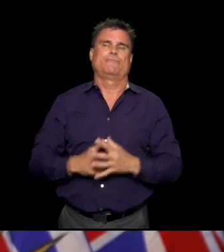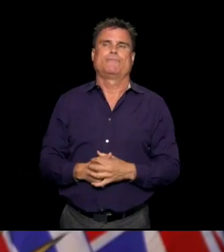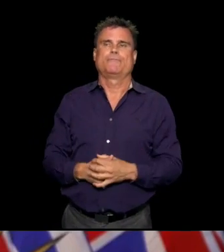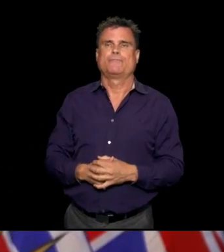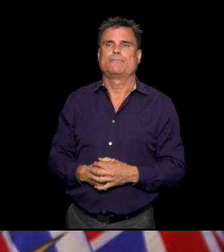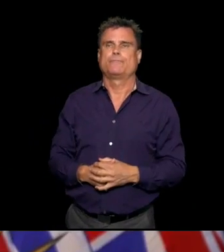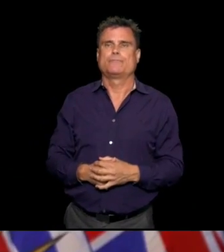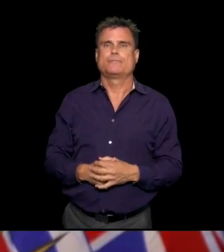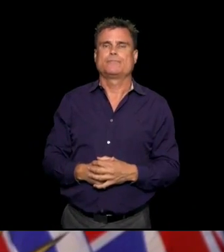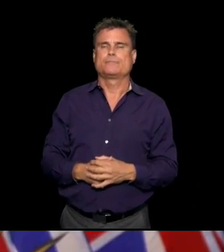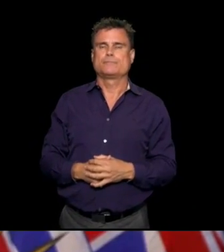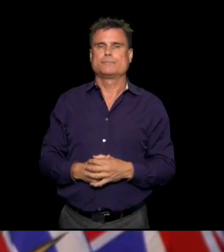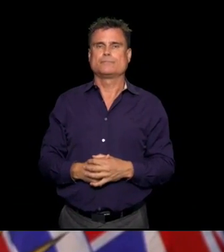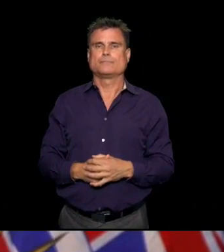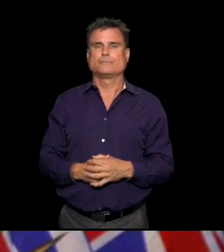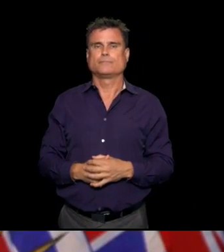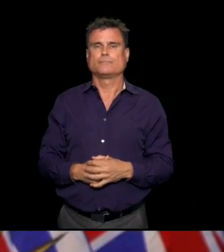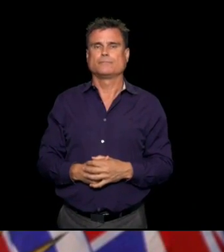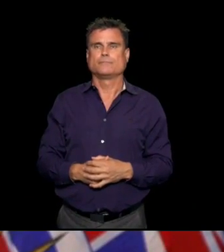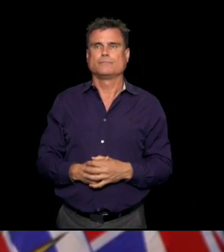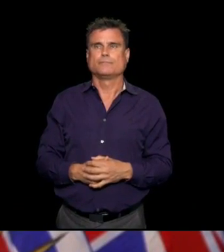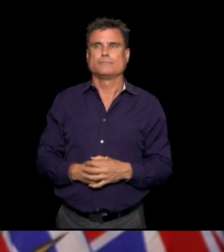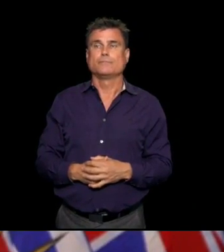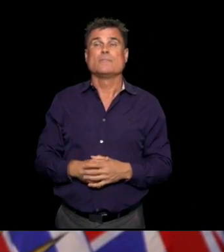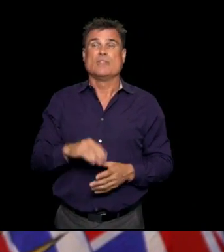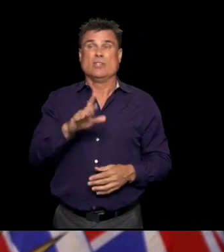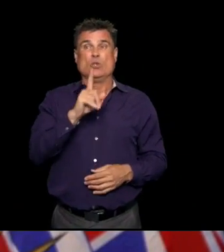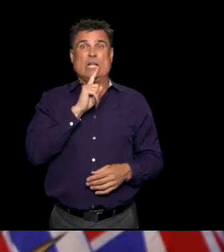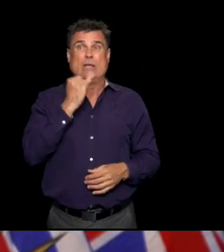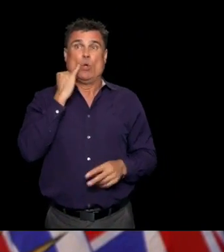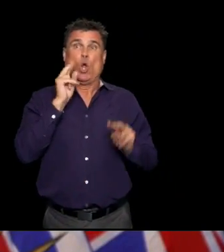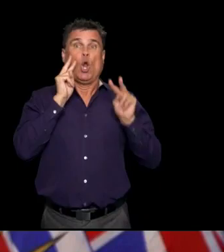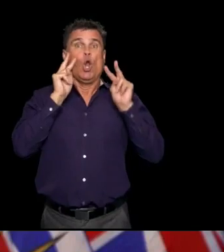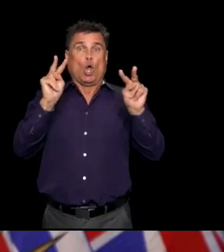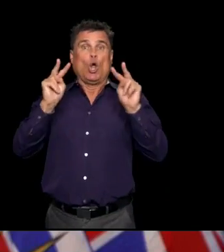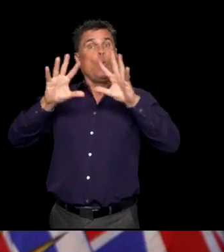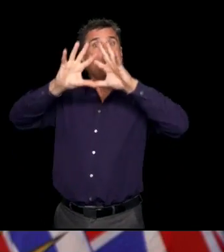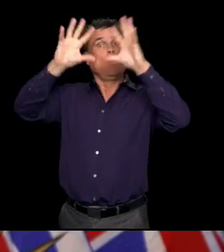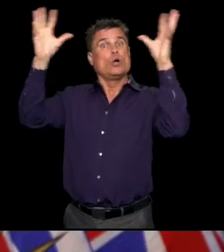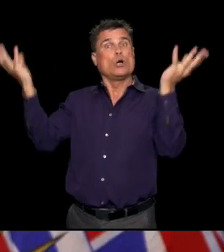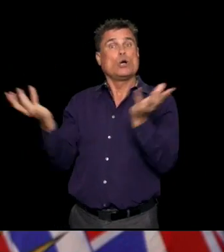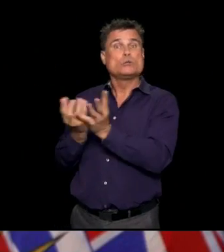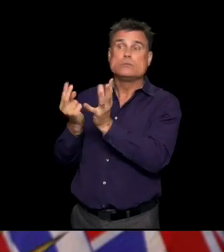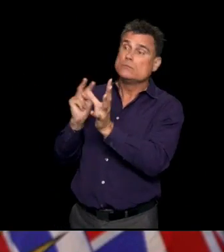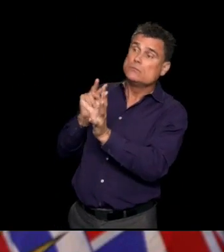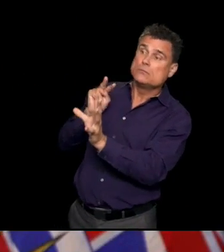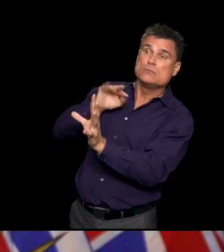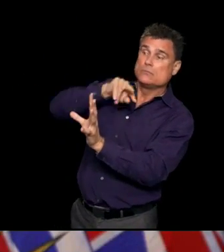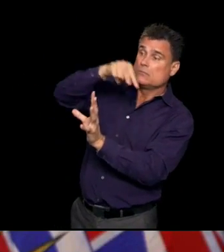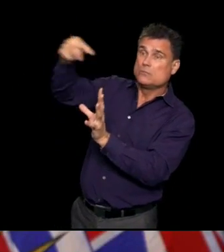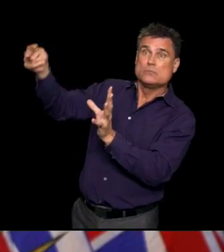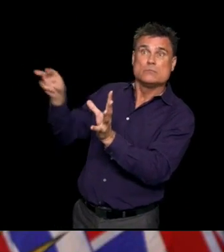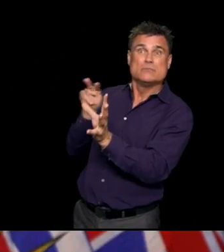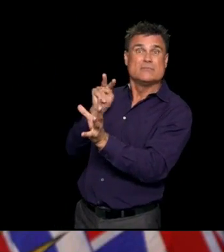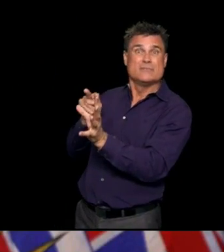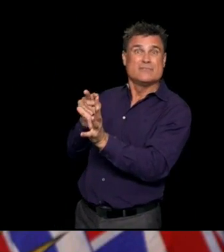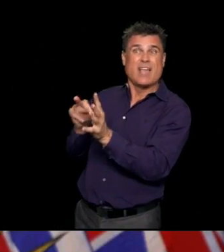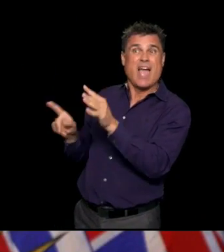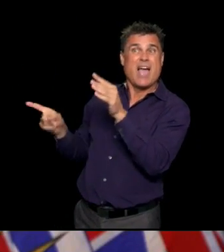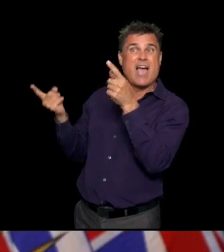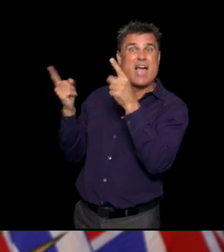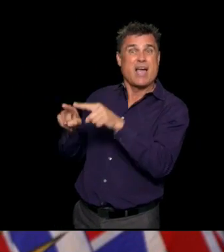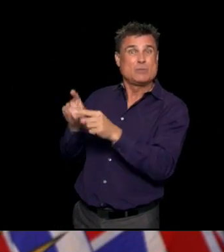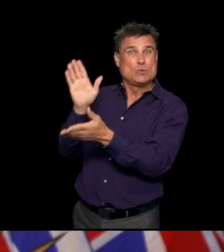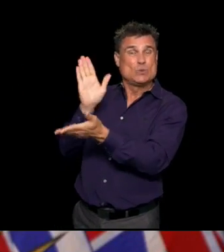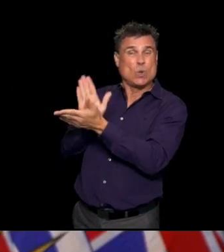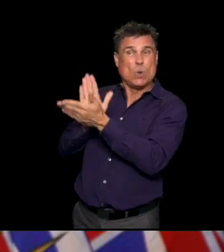what happens in schools, and we've seen this around the world, what happens in schools reflects what's happening in the community. So we